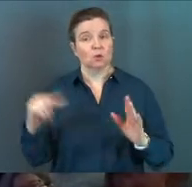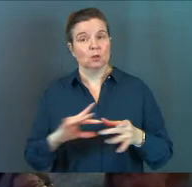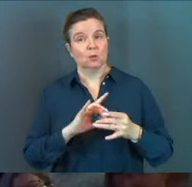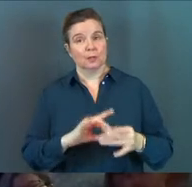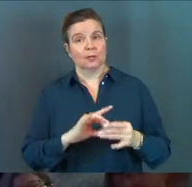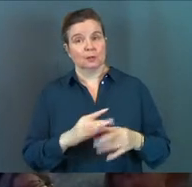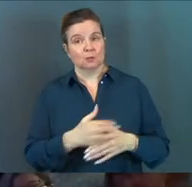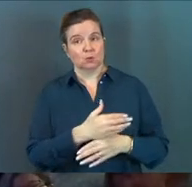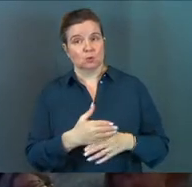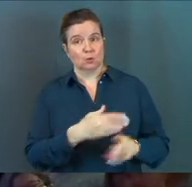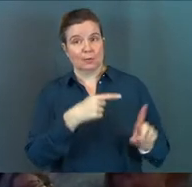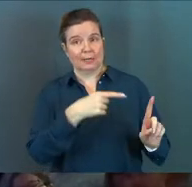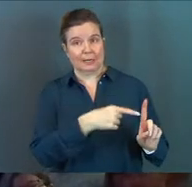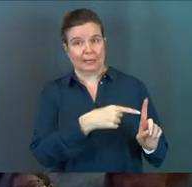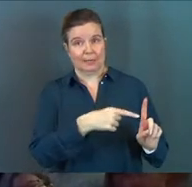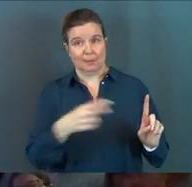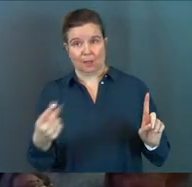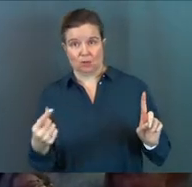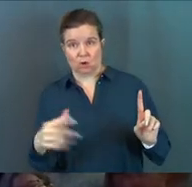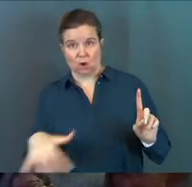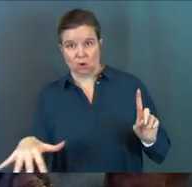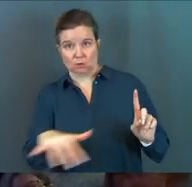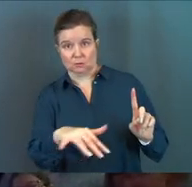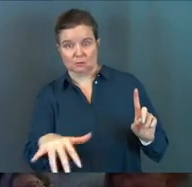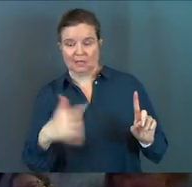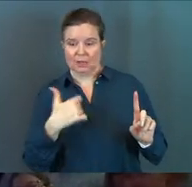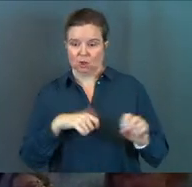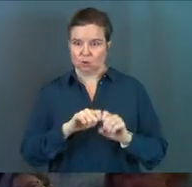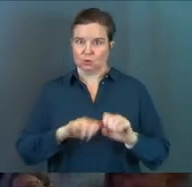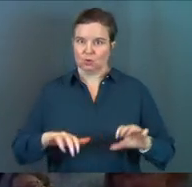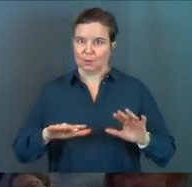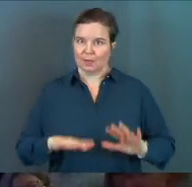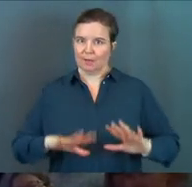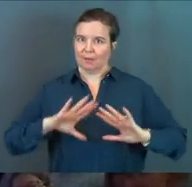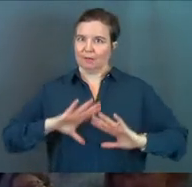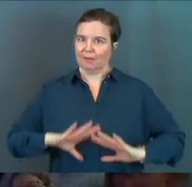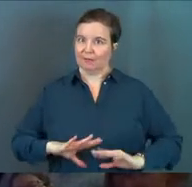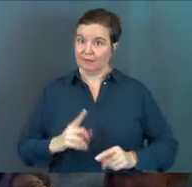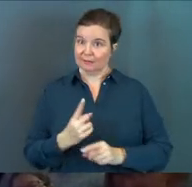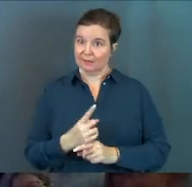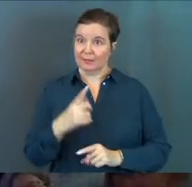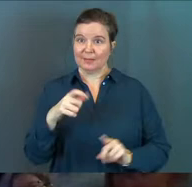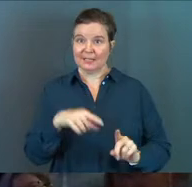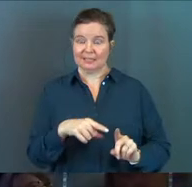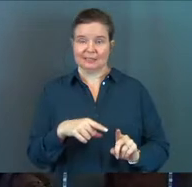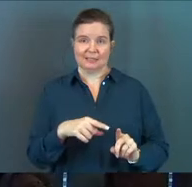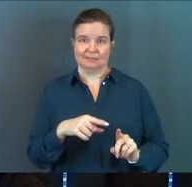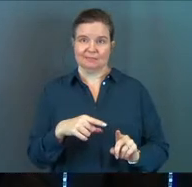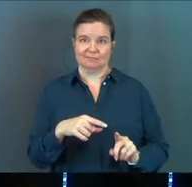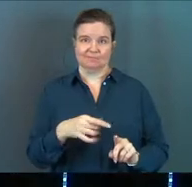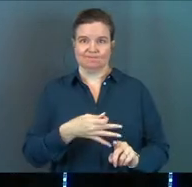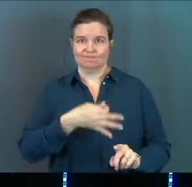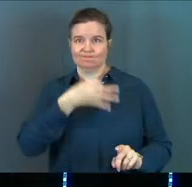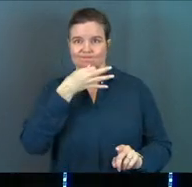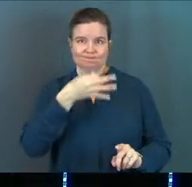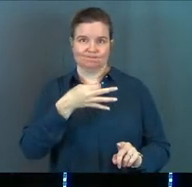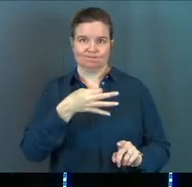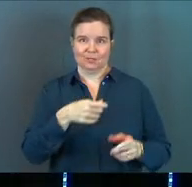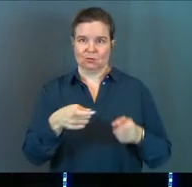look at the relationship between him and the dogs, it looks so peaceful, doesn't it? Because he's in absolute control.